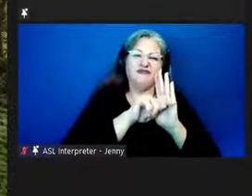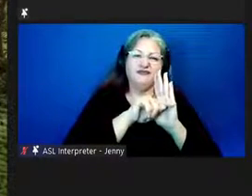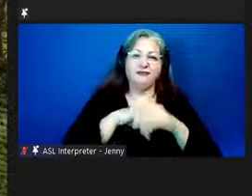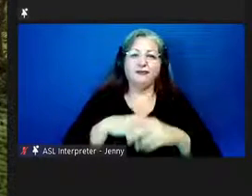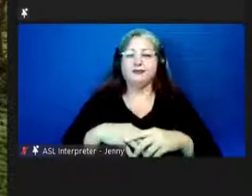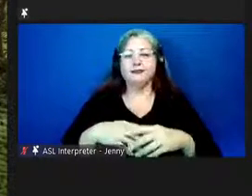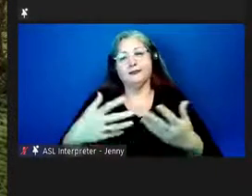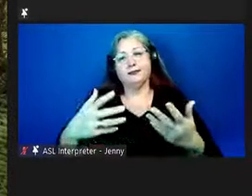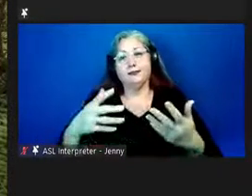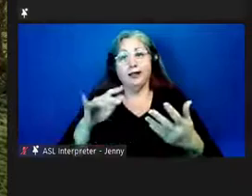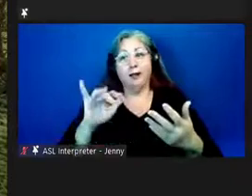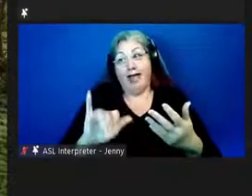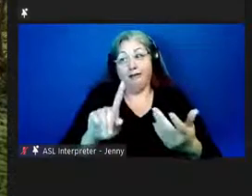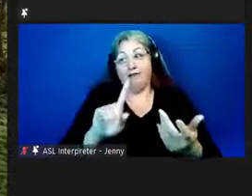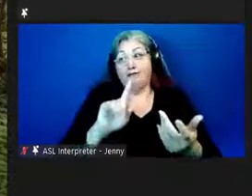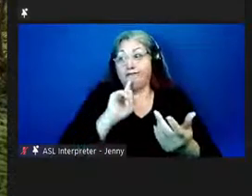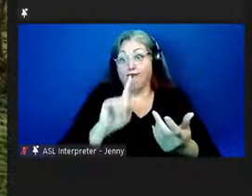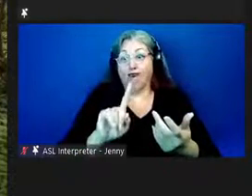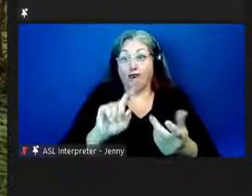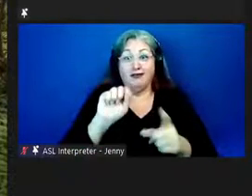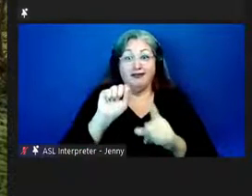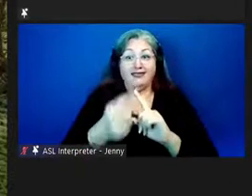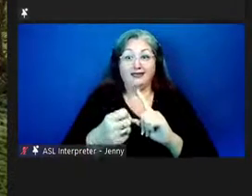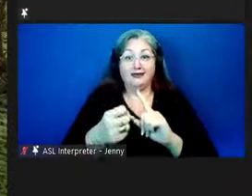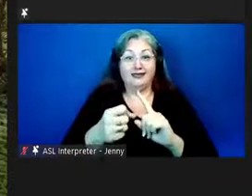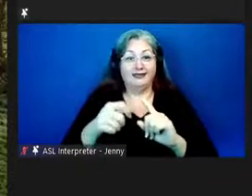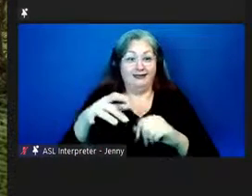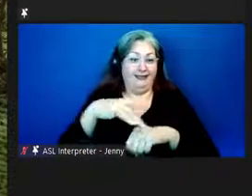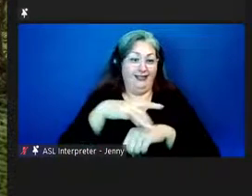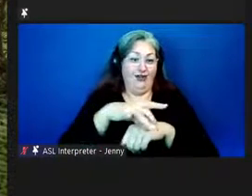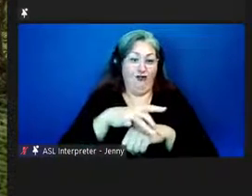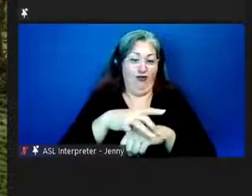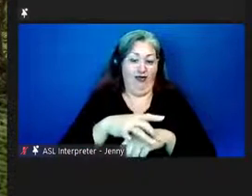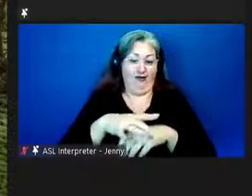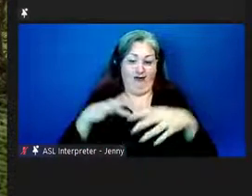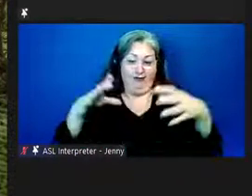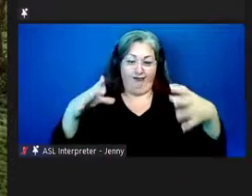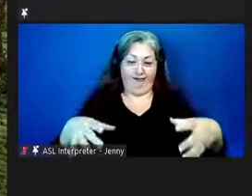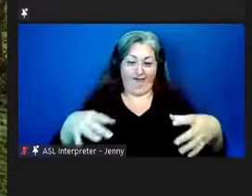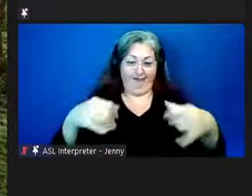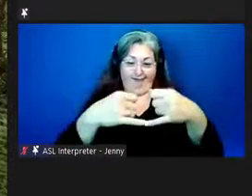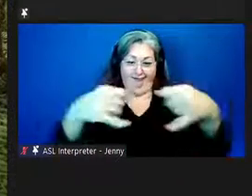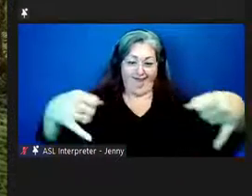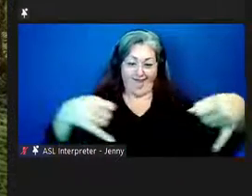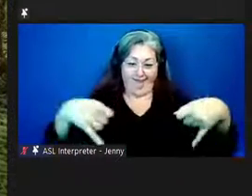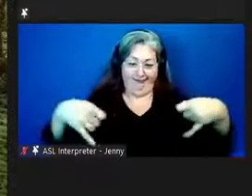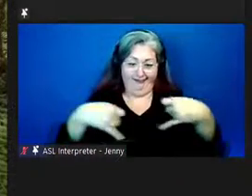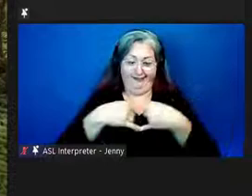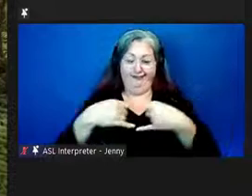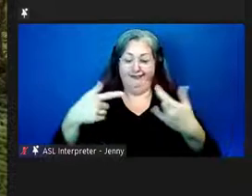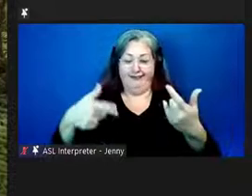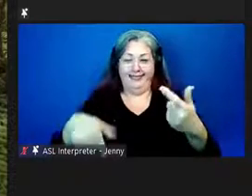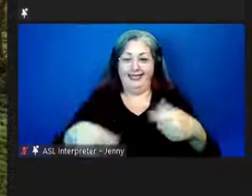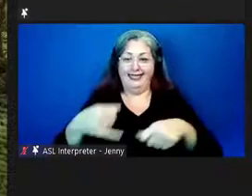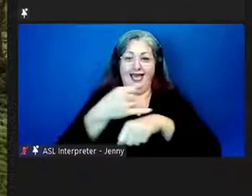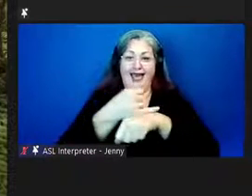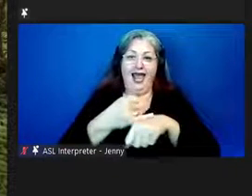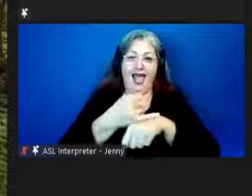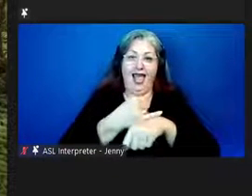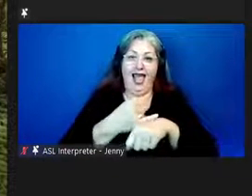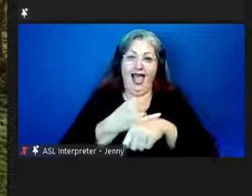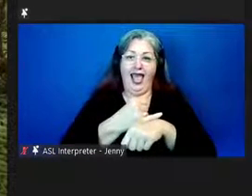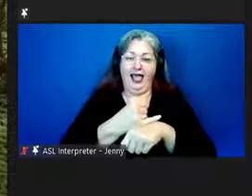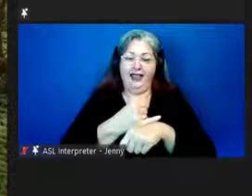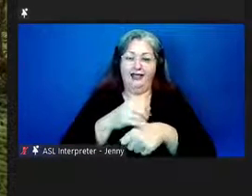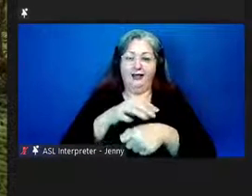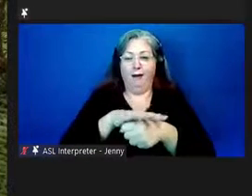that was the reality is the reality of our geographic uh islands here we are island kingdom our island